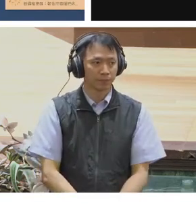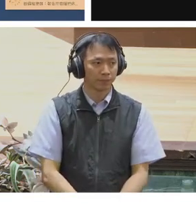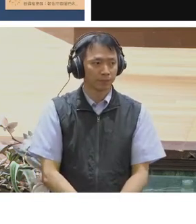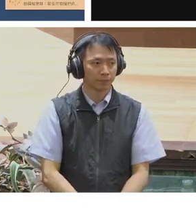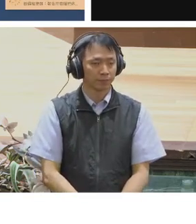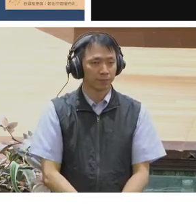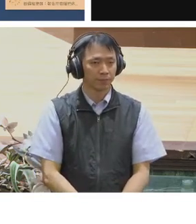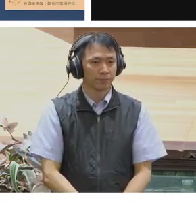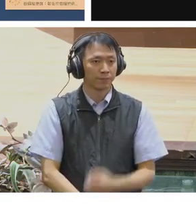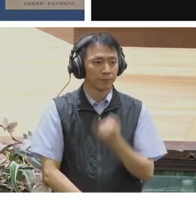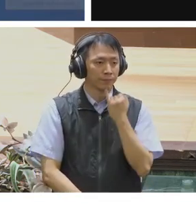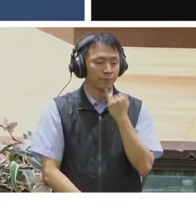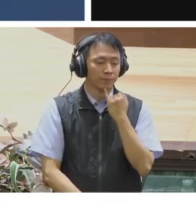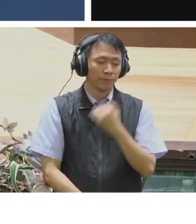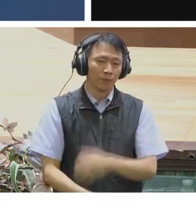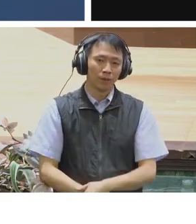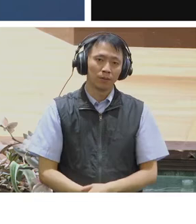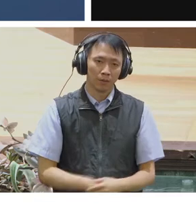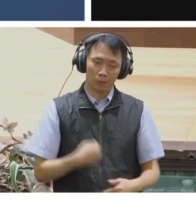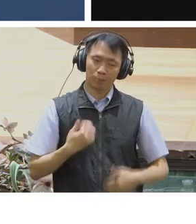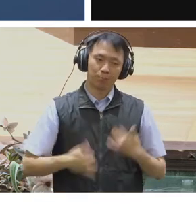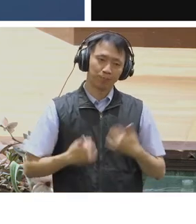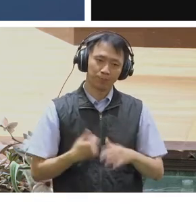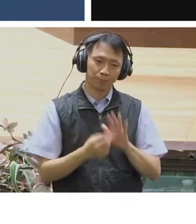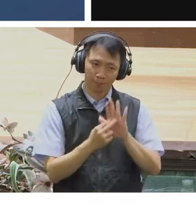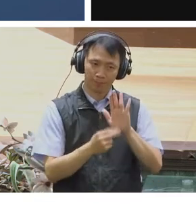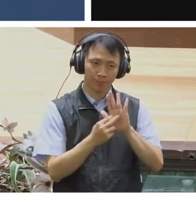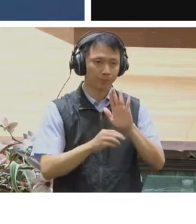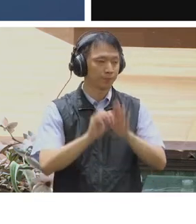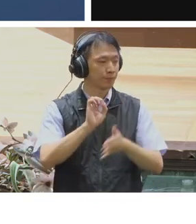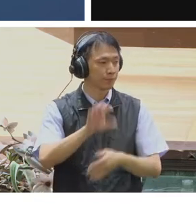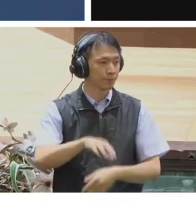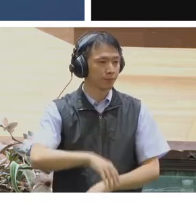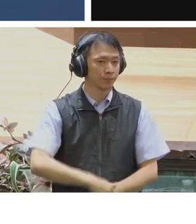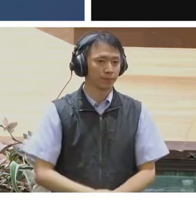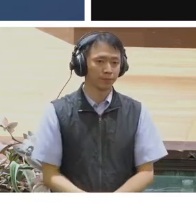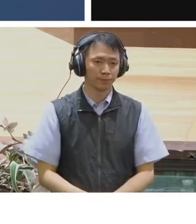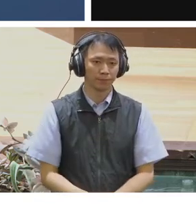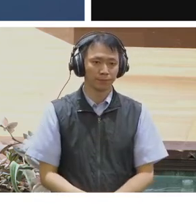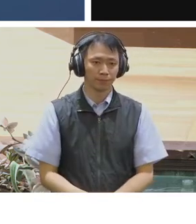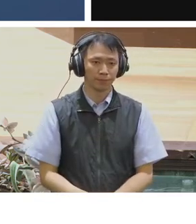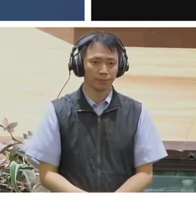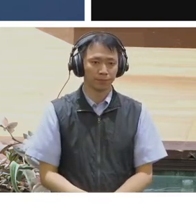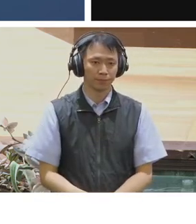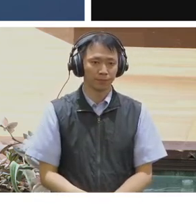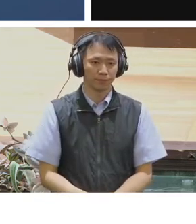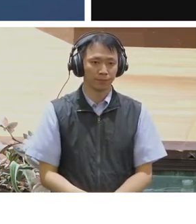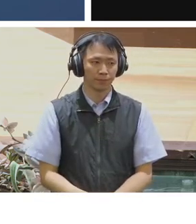Yes, absolutely. I'm happy to talk more about that. I think that we can consider